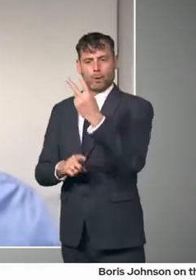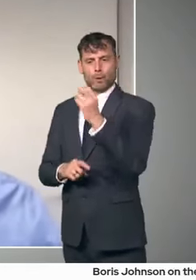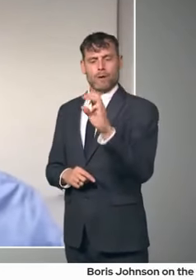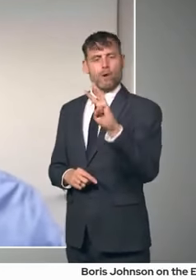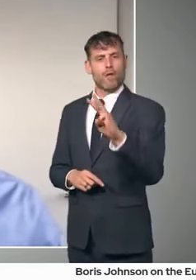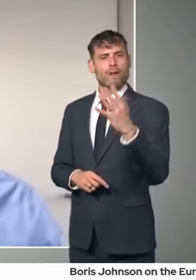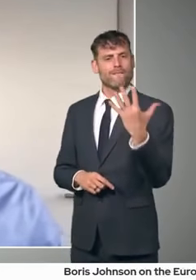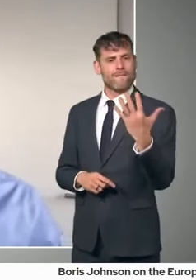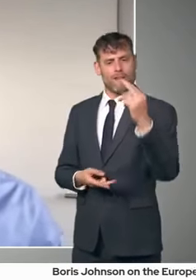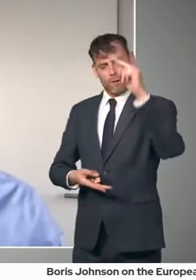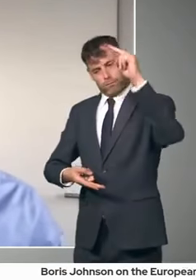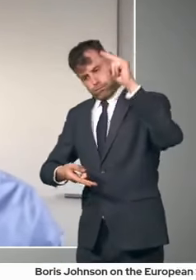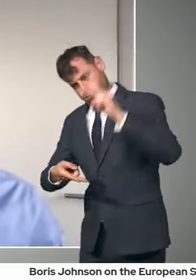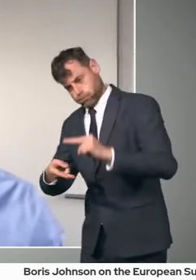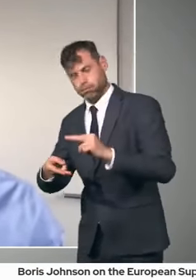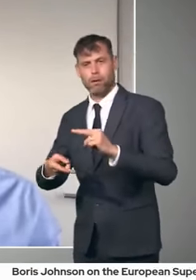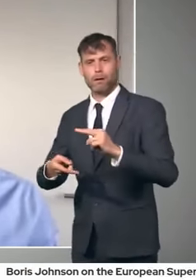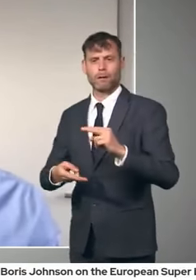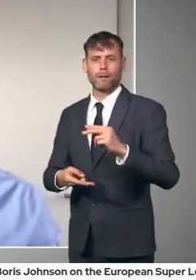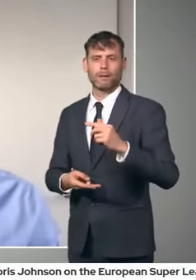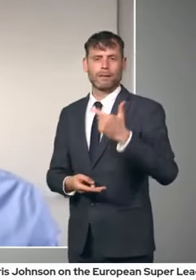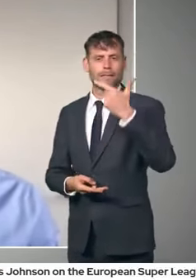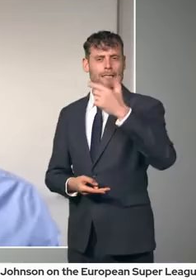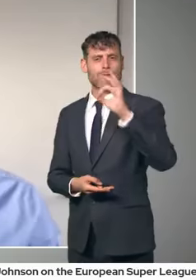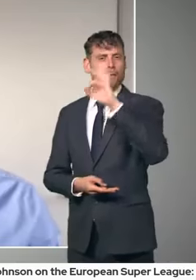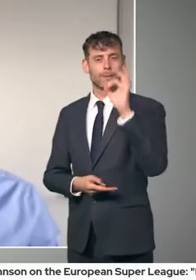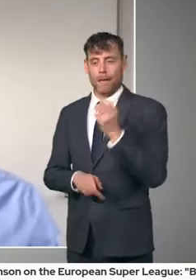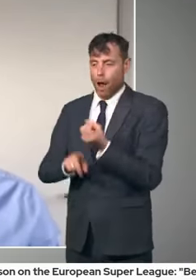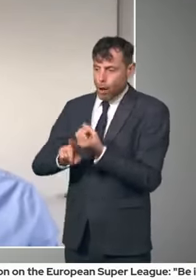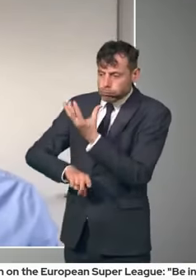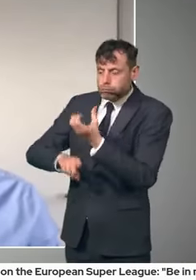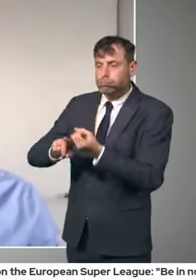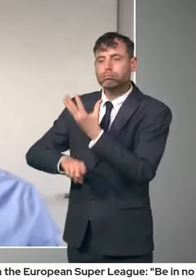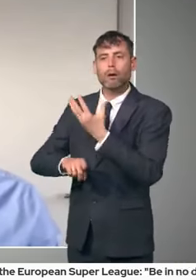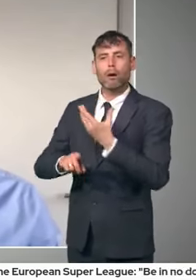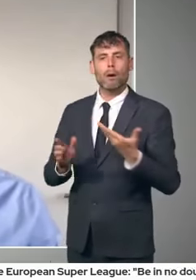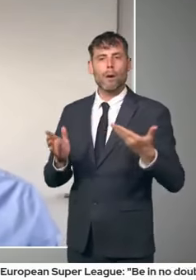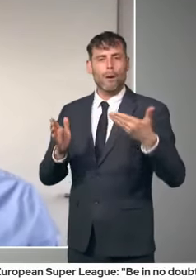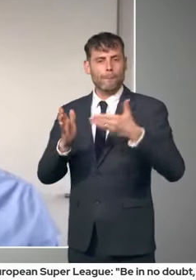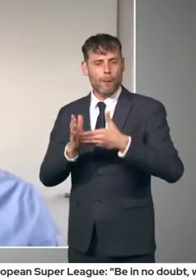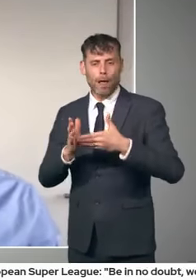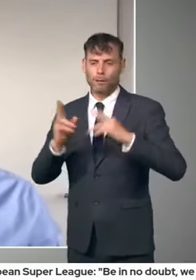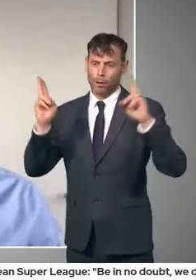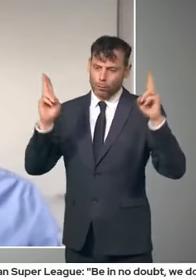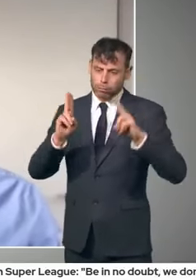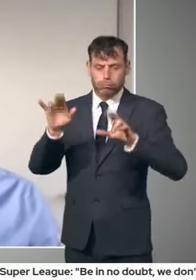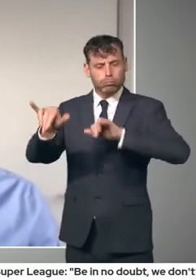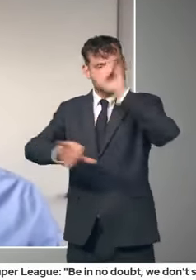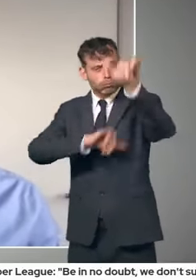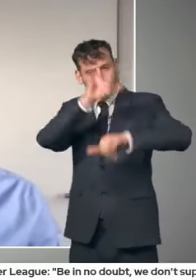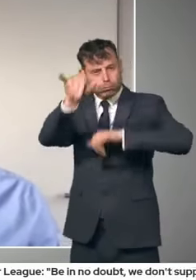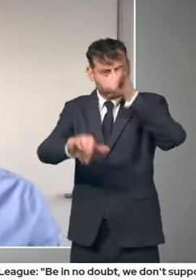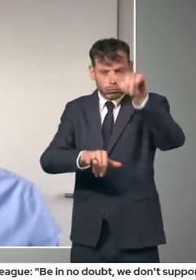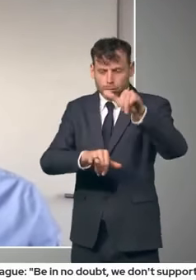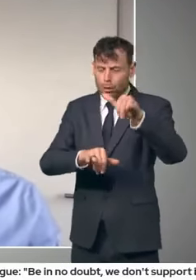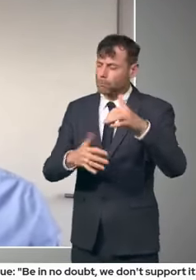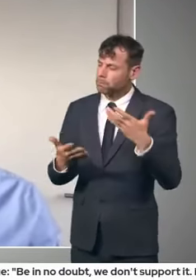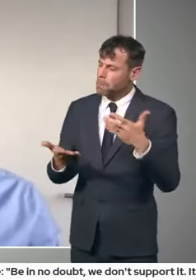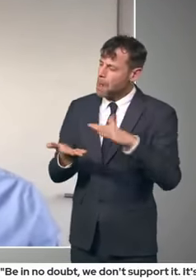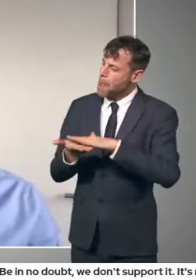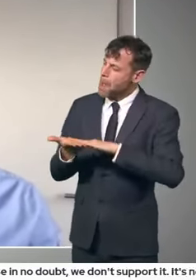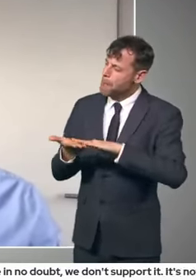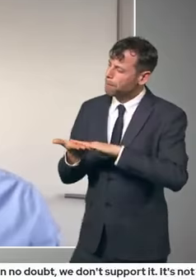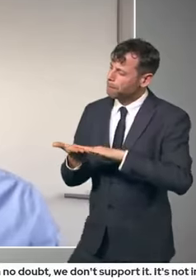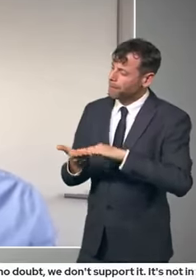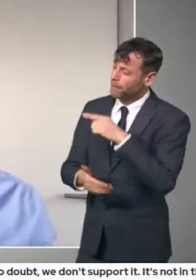and emissions for the first time. Does this mean that the third runway at Heathrow is now much less likely, or if it does go ahead, will there